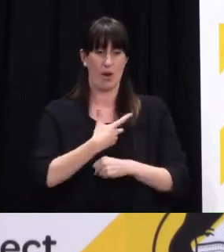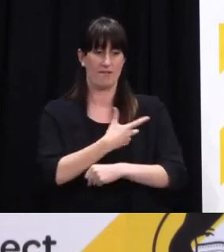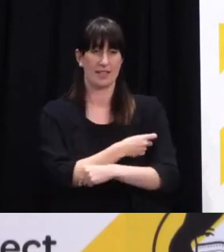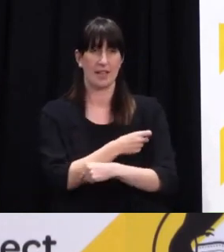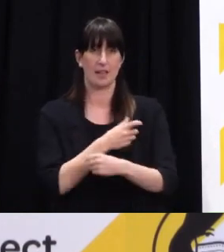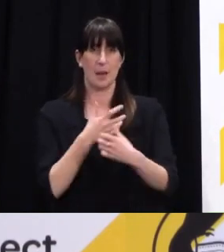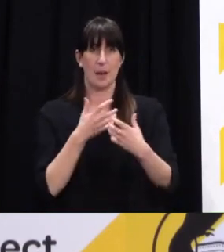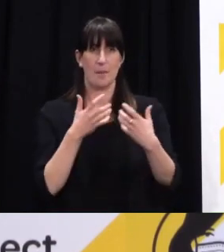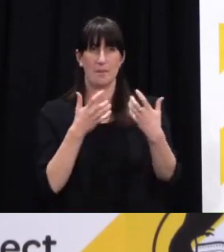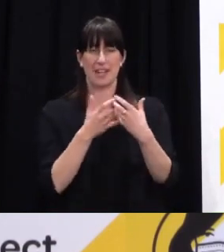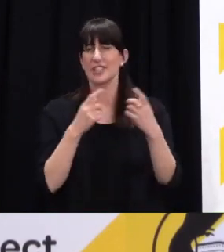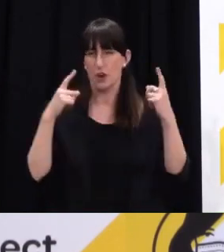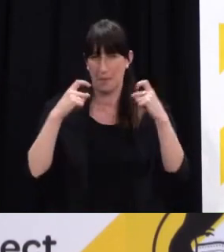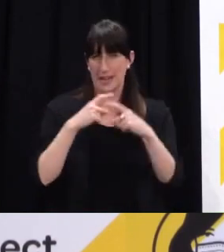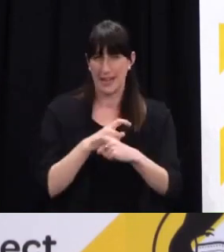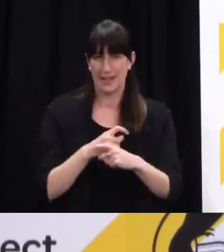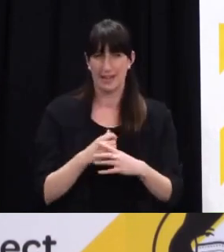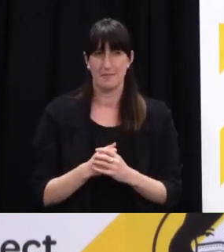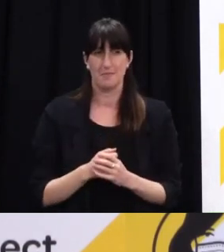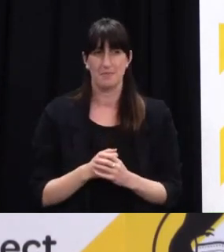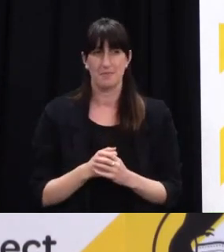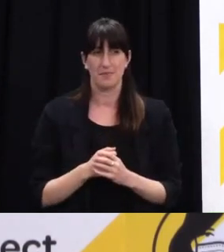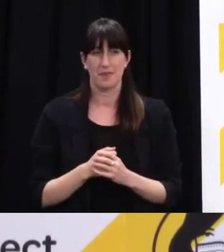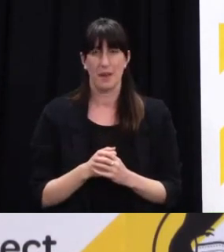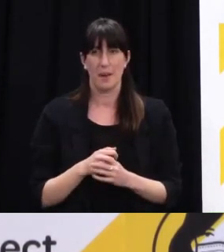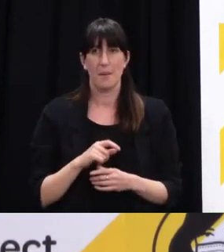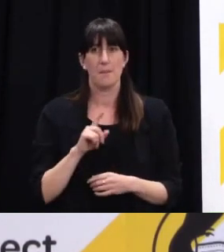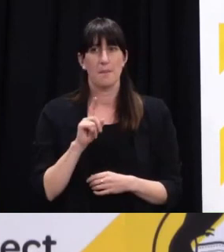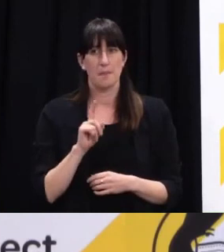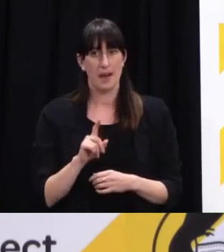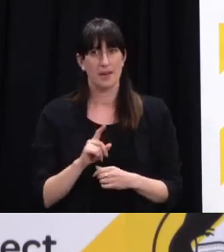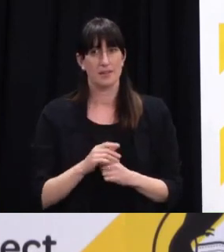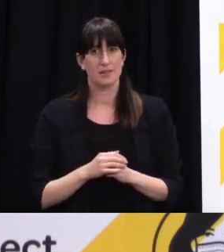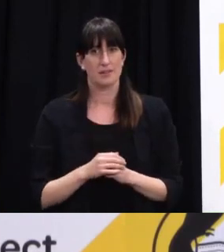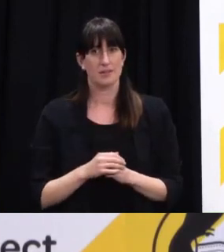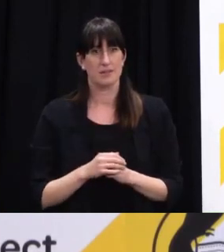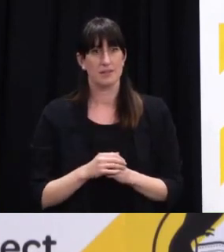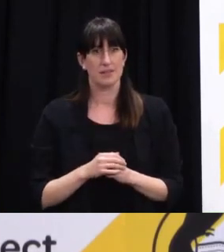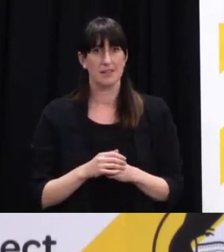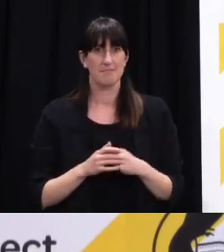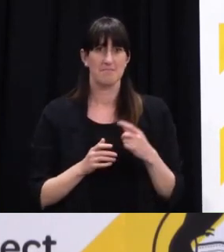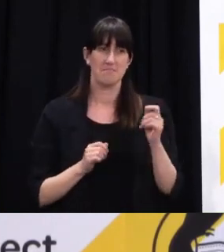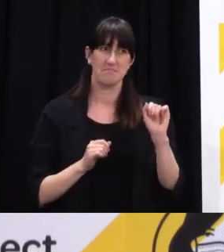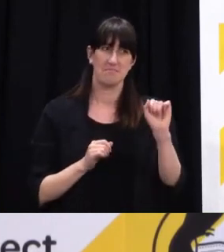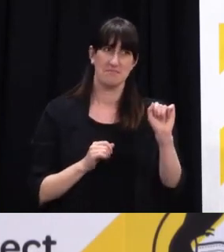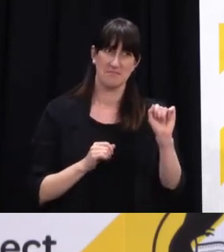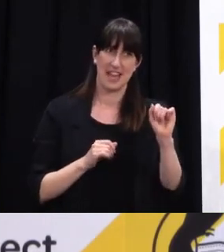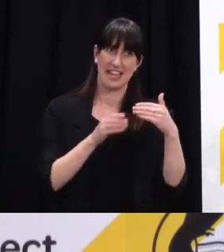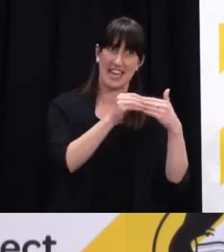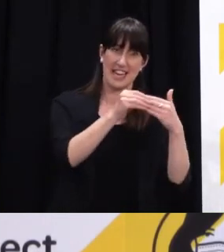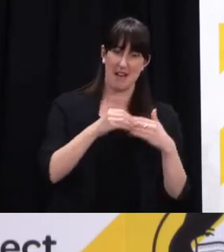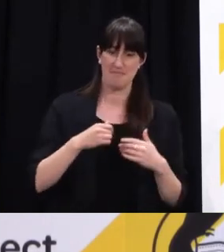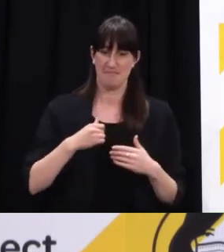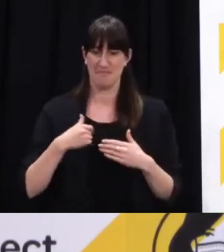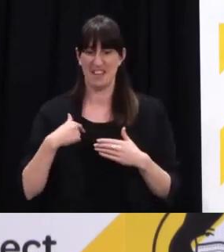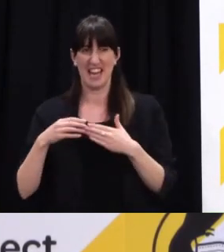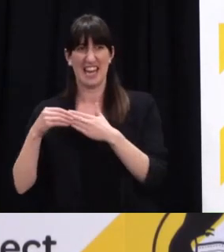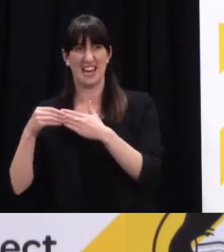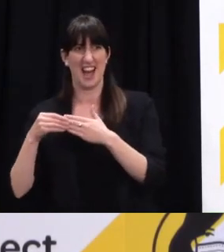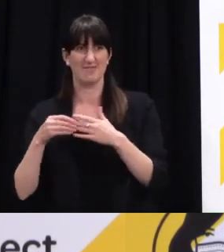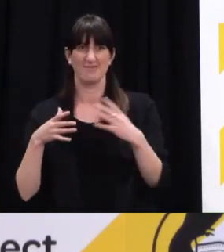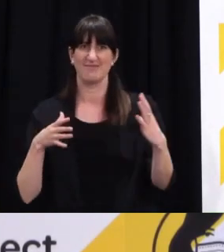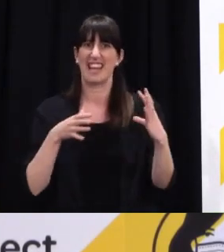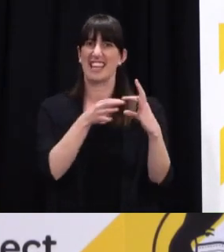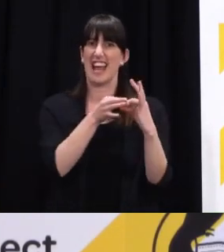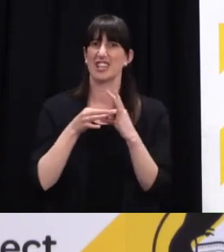quite complicated. It is fair to say, though, that there was some leader-to-leader engagement. And I don't think that was